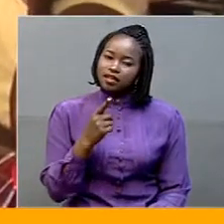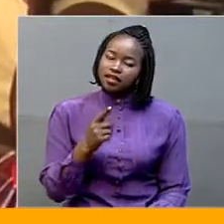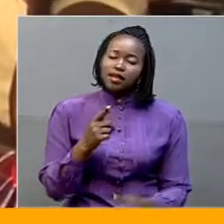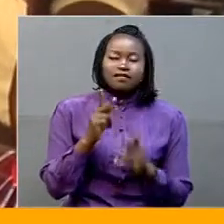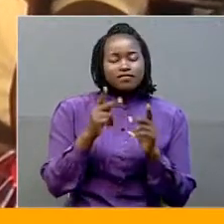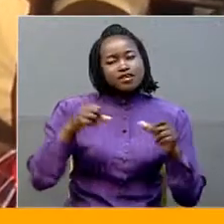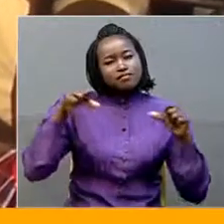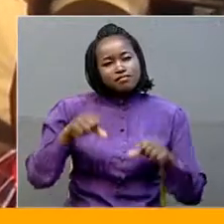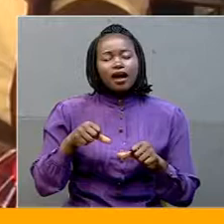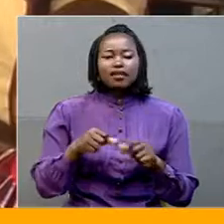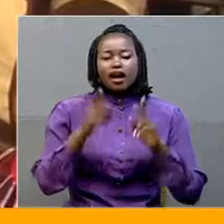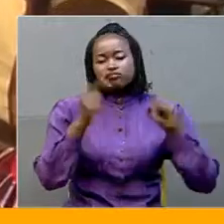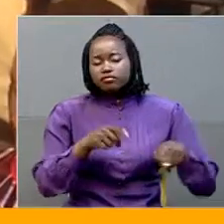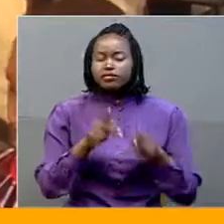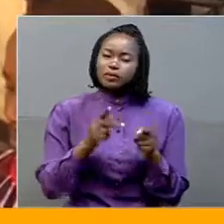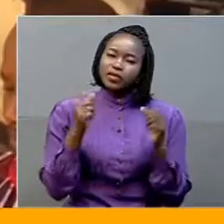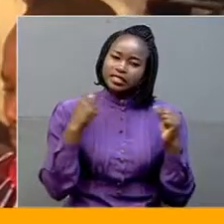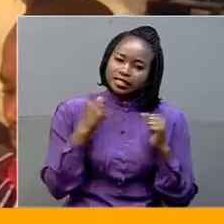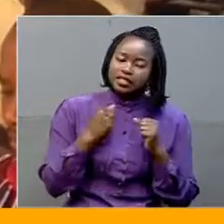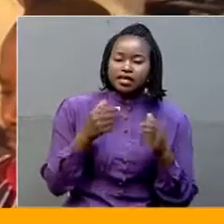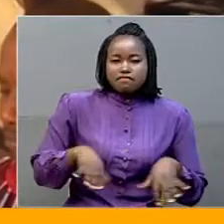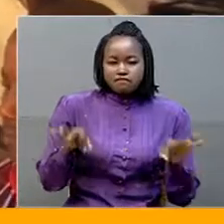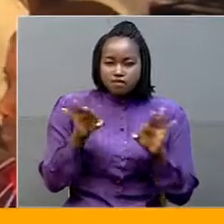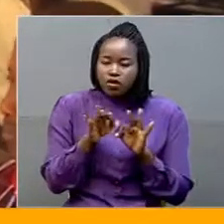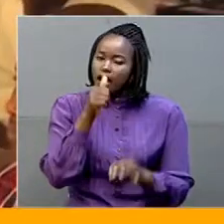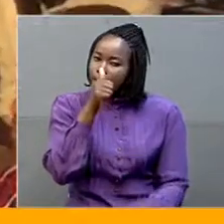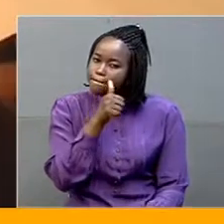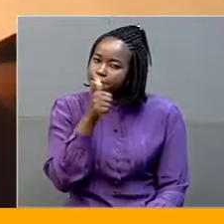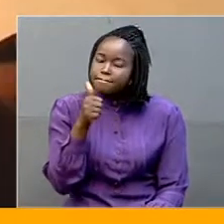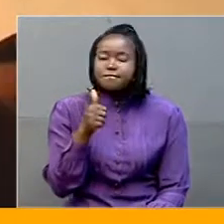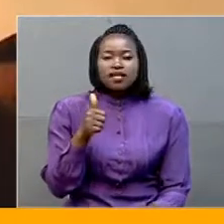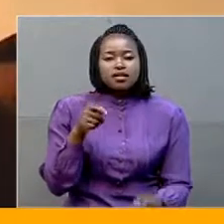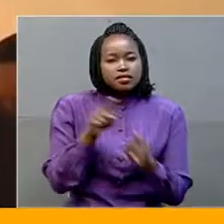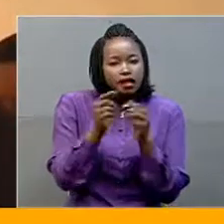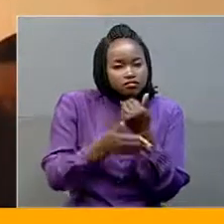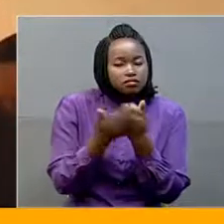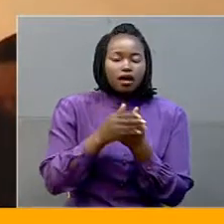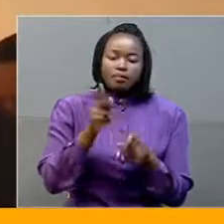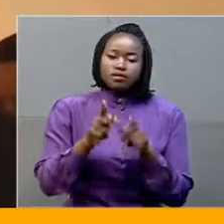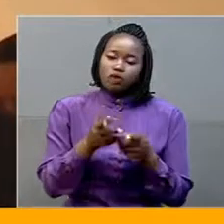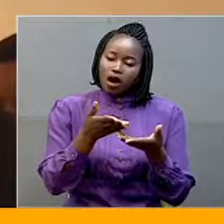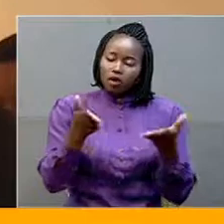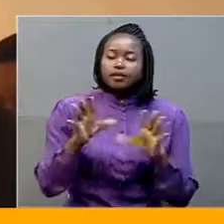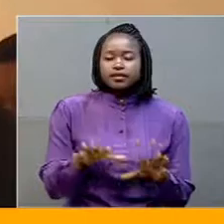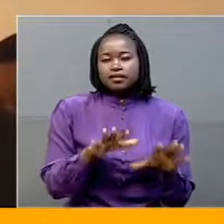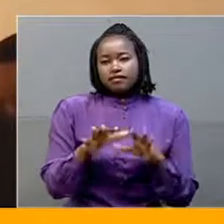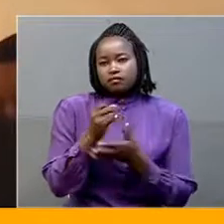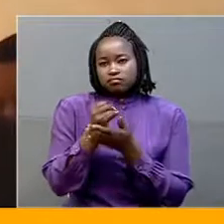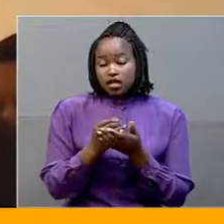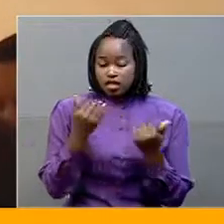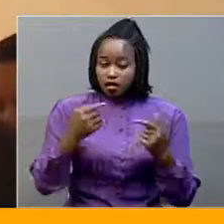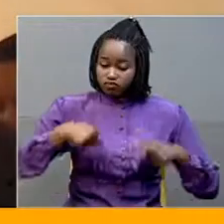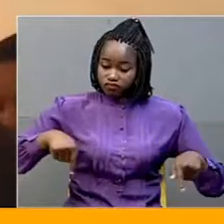confidentiality and support to those affected by this scourge. So here we are today, and I